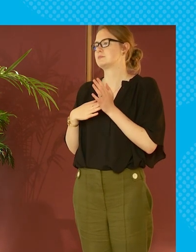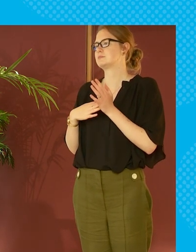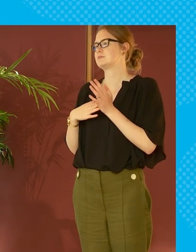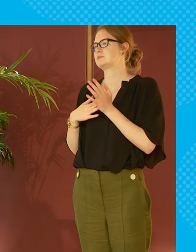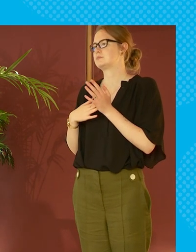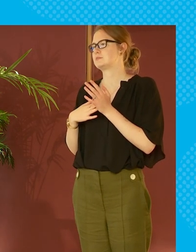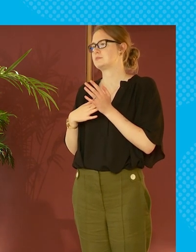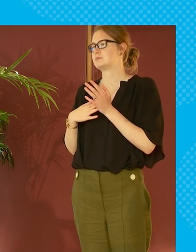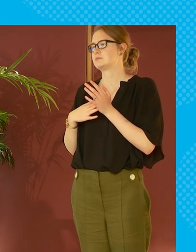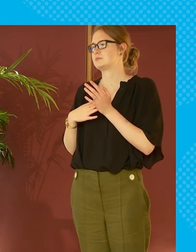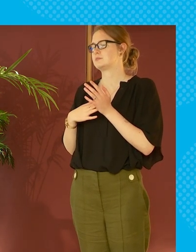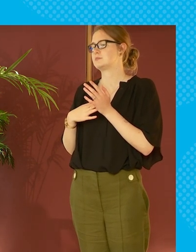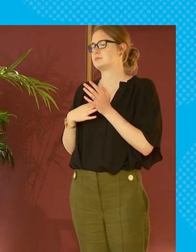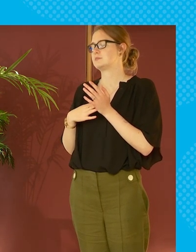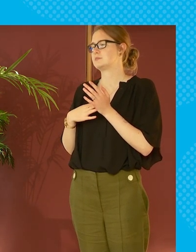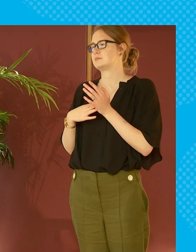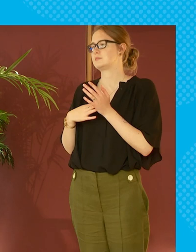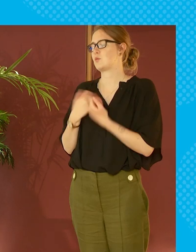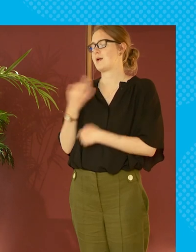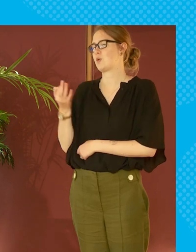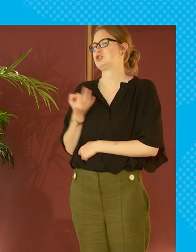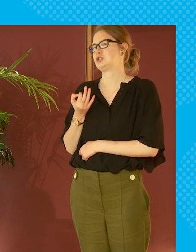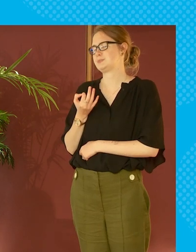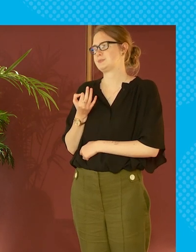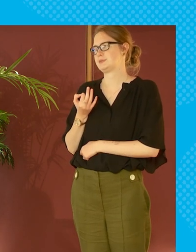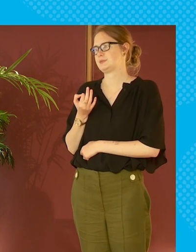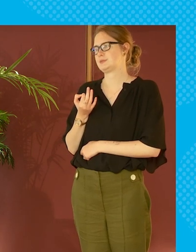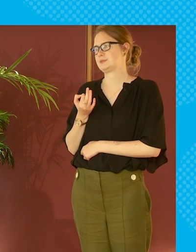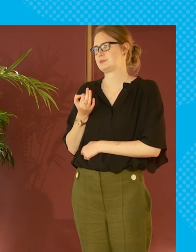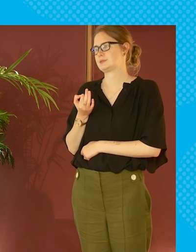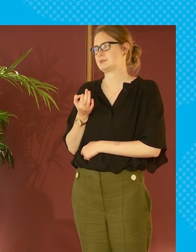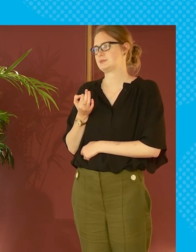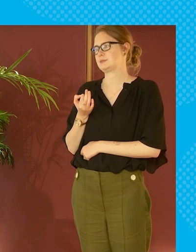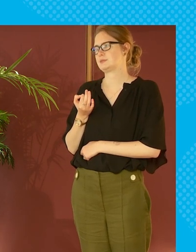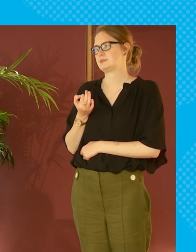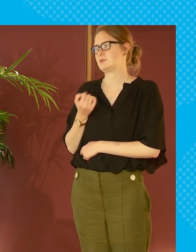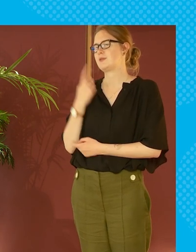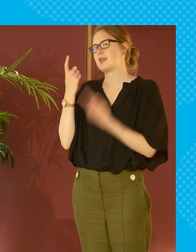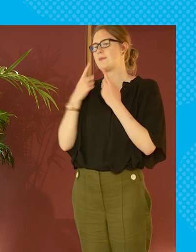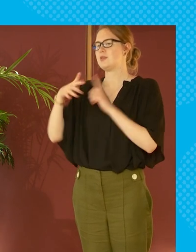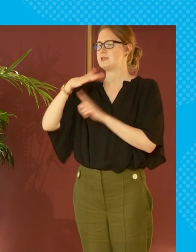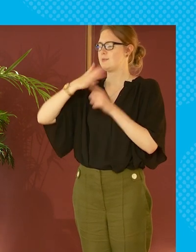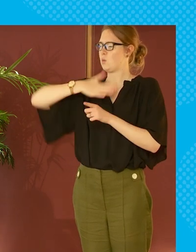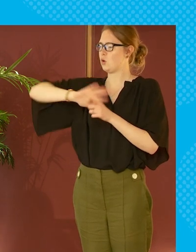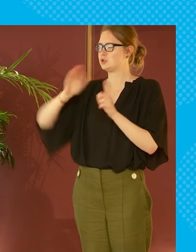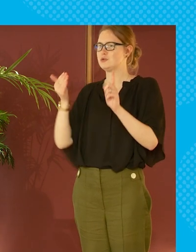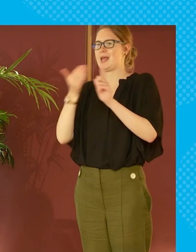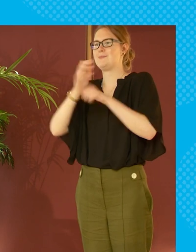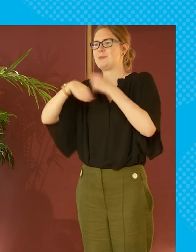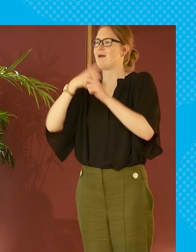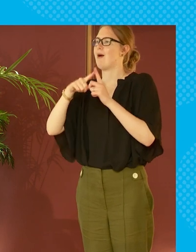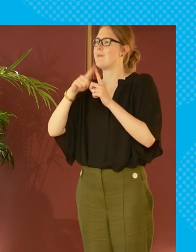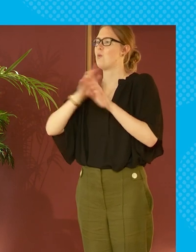um in that you know it's it's a question of what what society we want to be and and